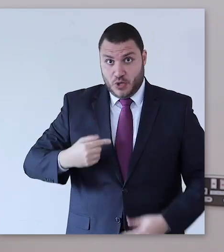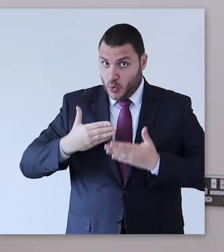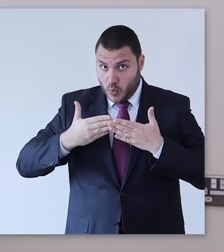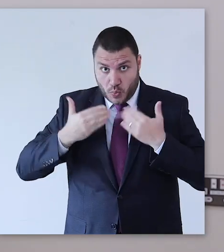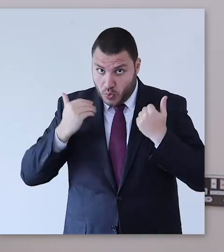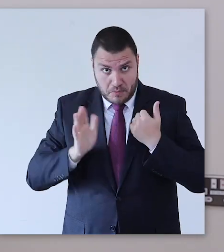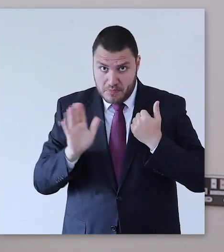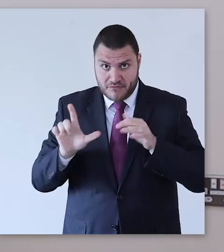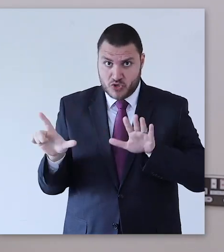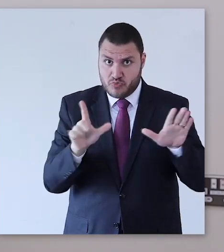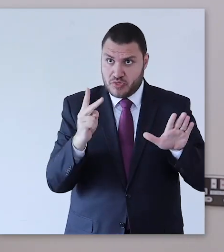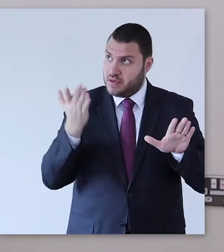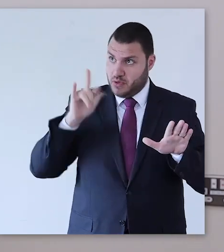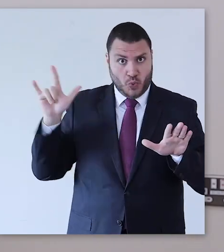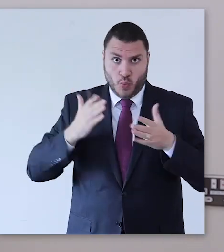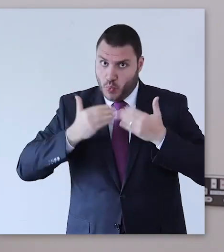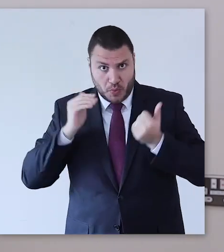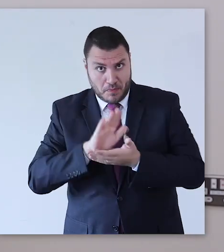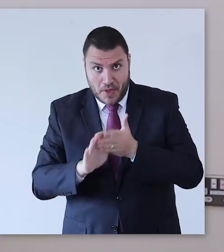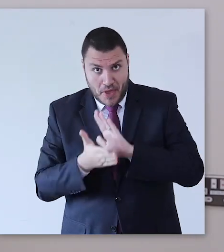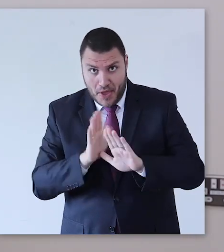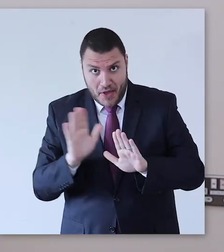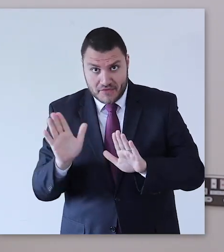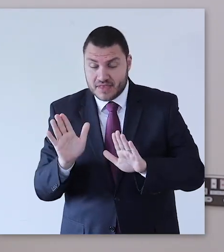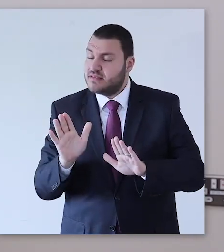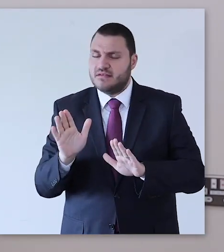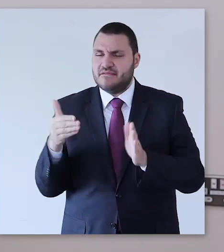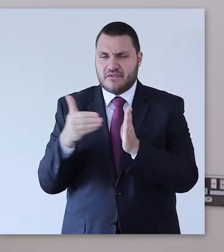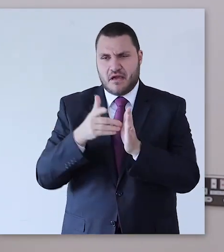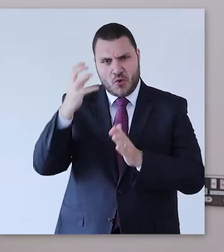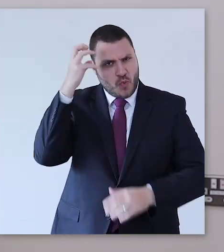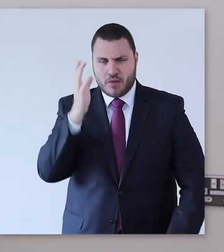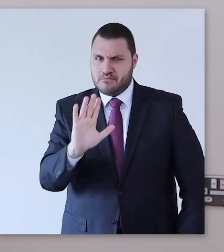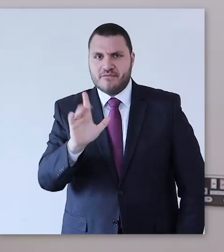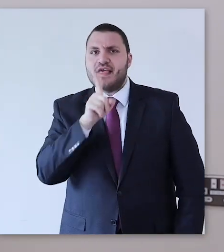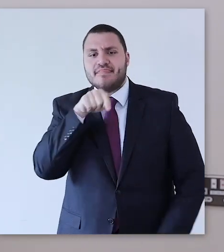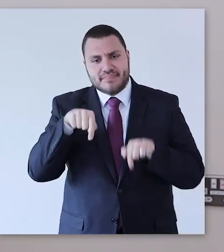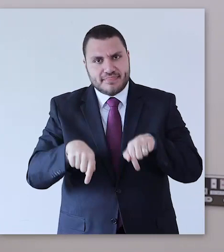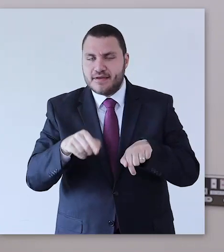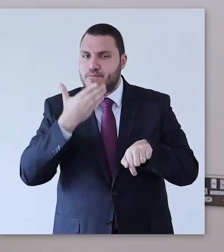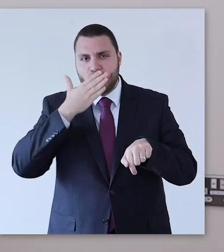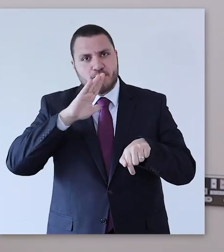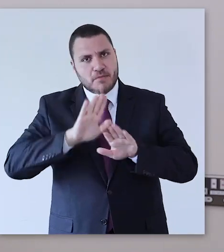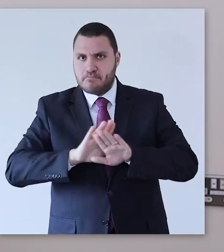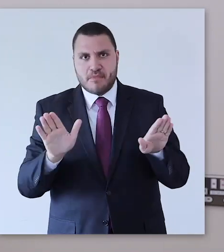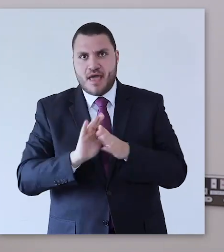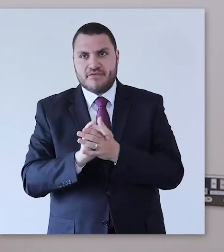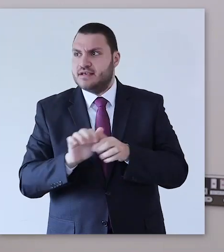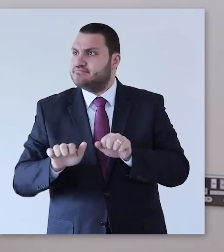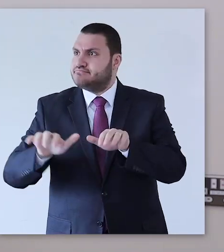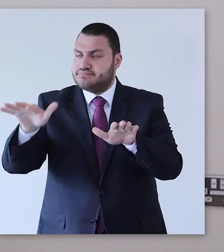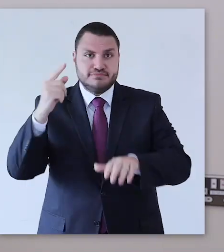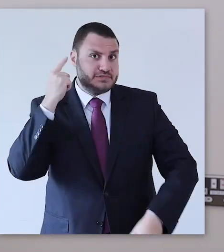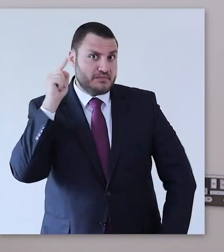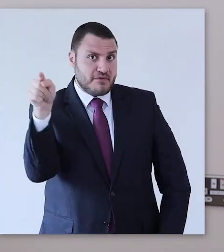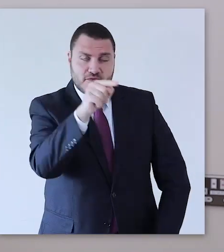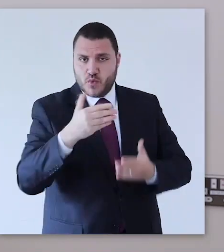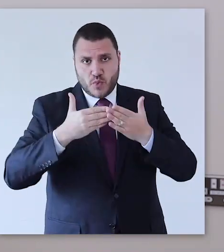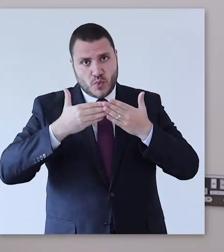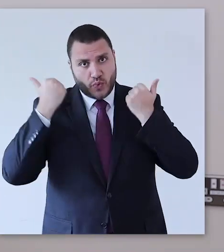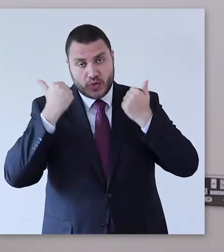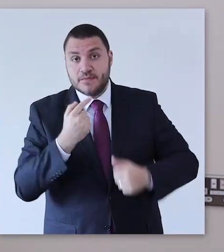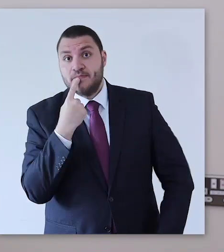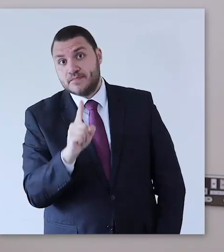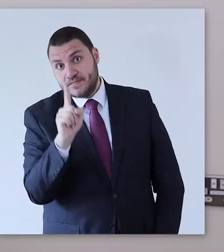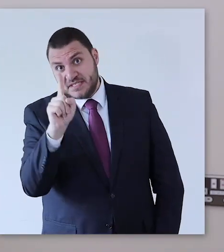pharyngitis, pharyngitis or sore throat, cough and fever and this is for people who have been